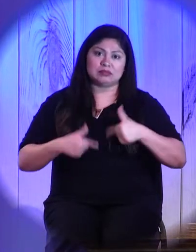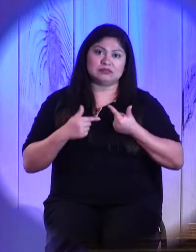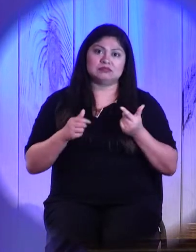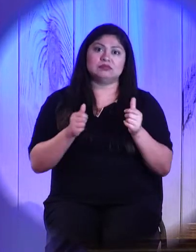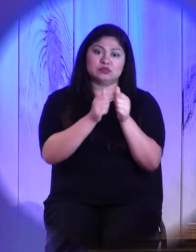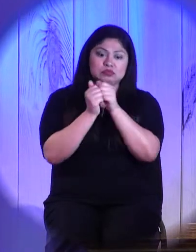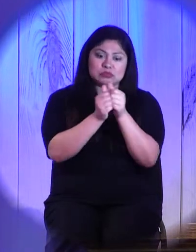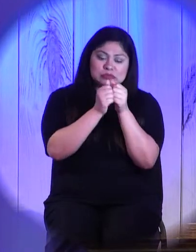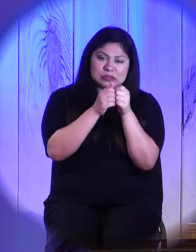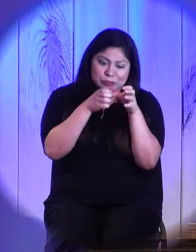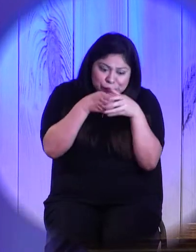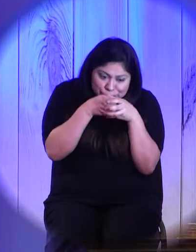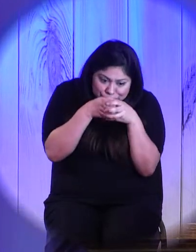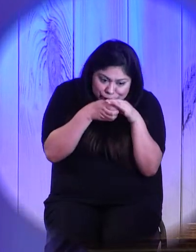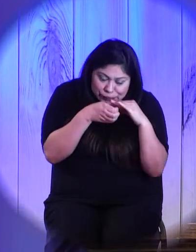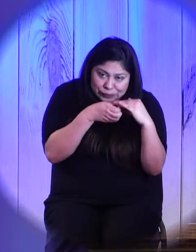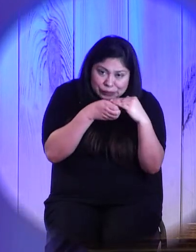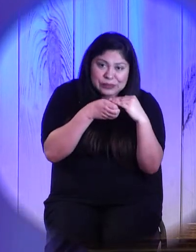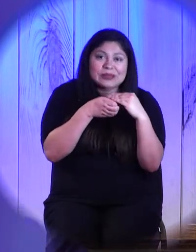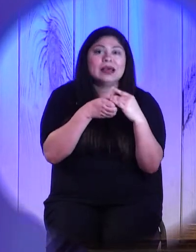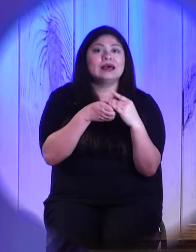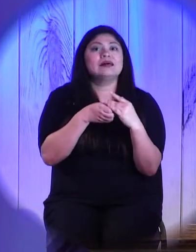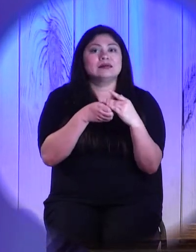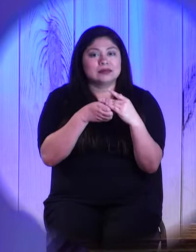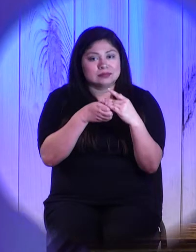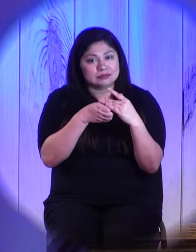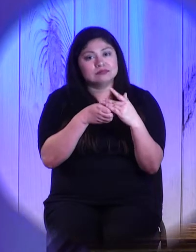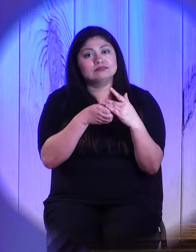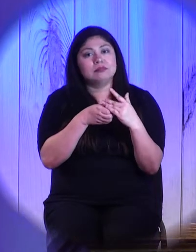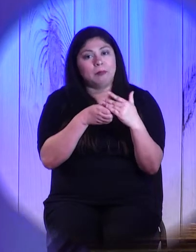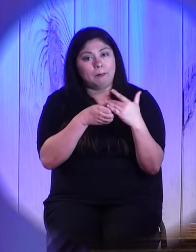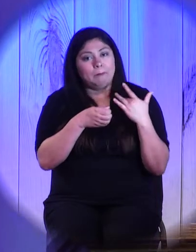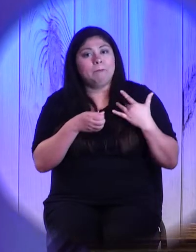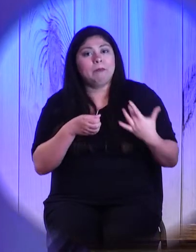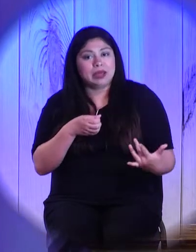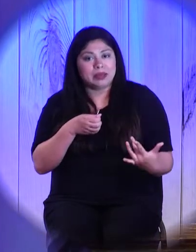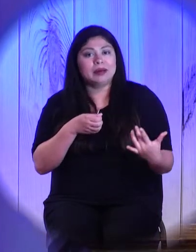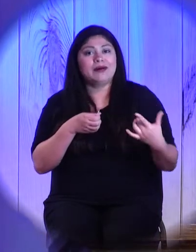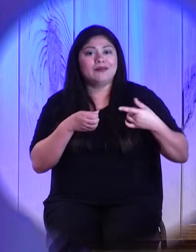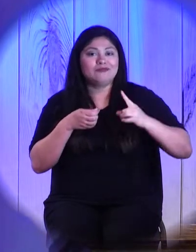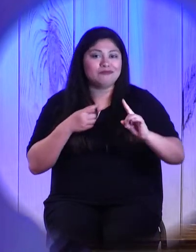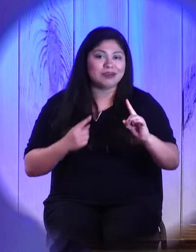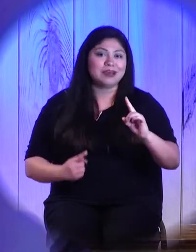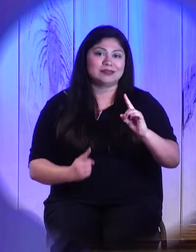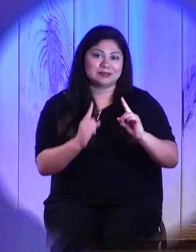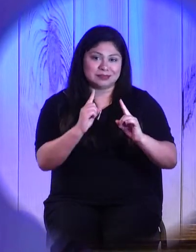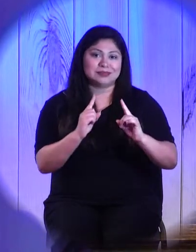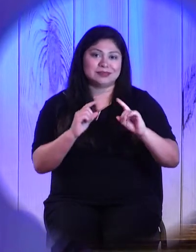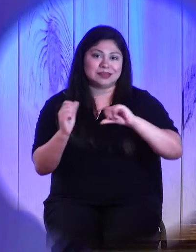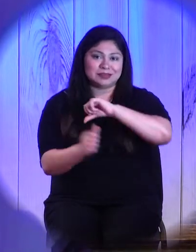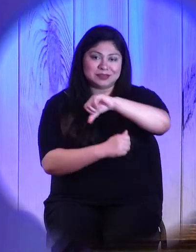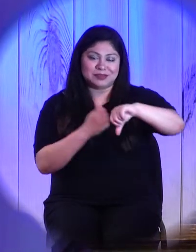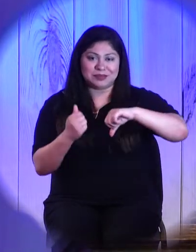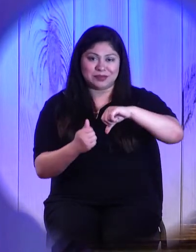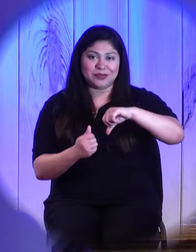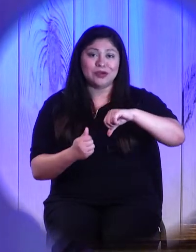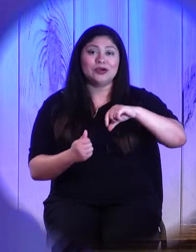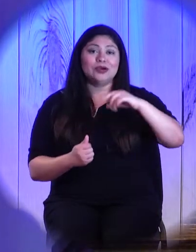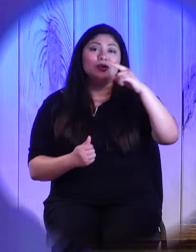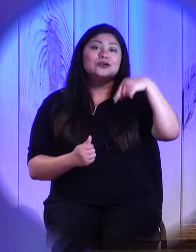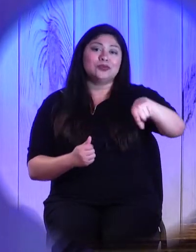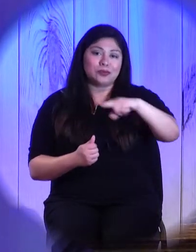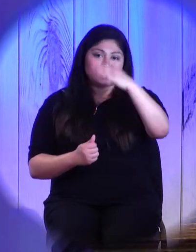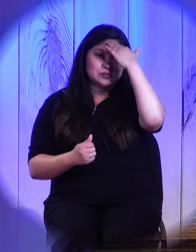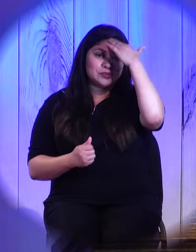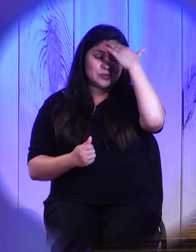to offend one another. We know this because we have been living with our families in close proximity. And you've already heard stories